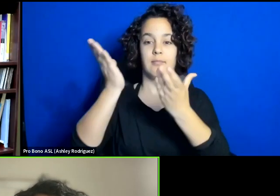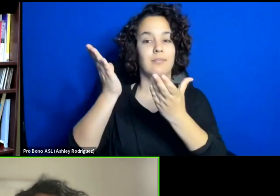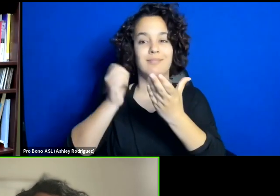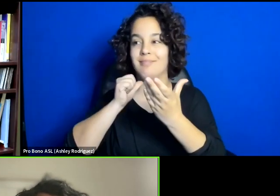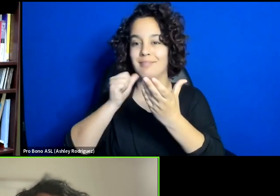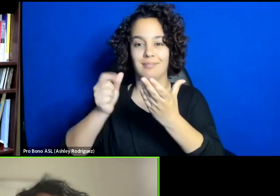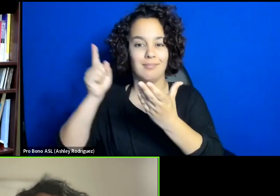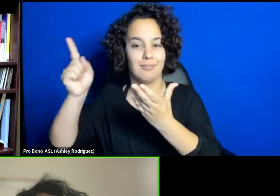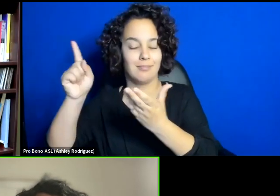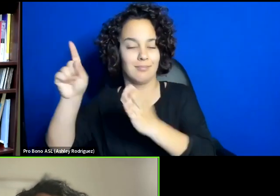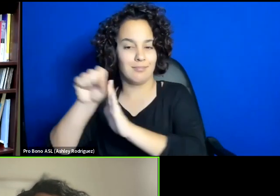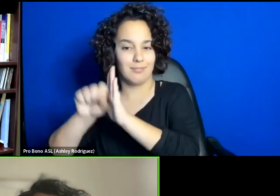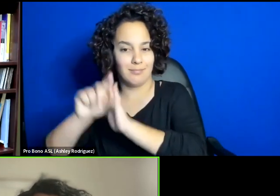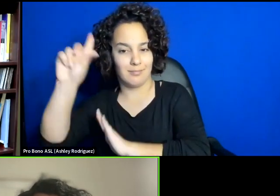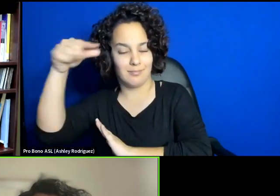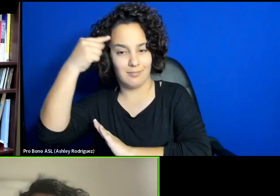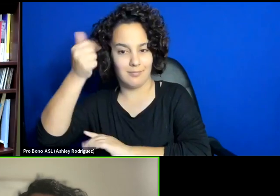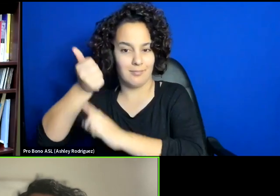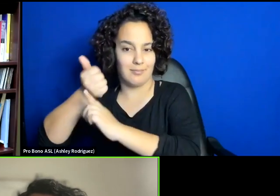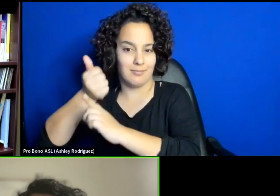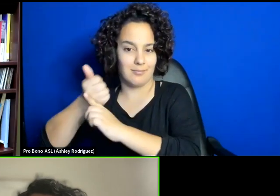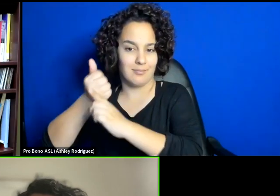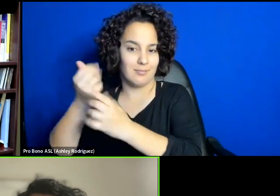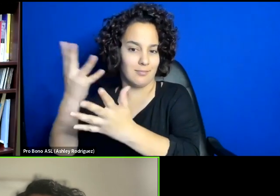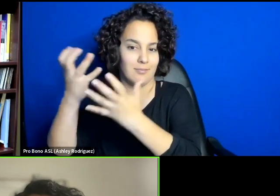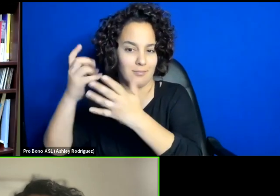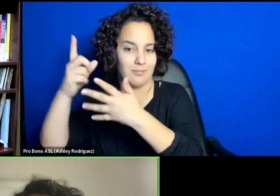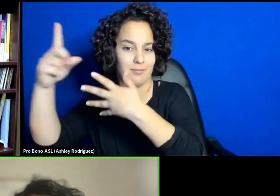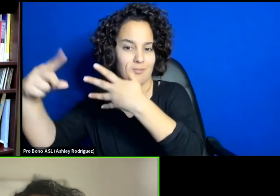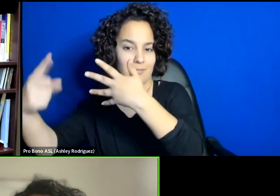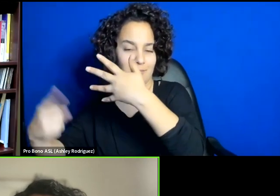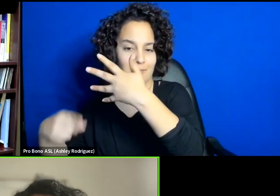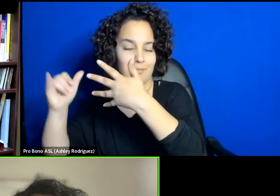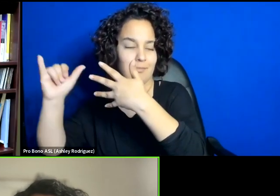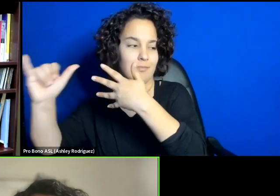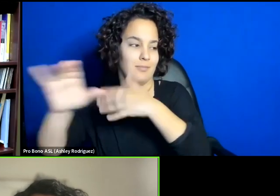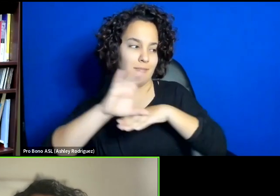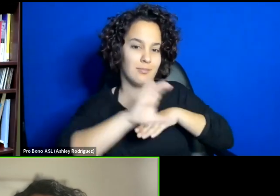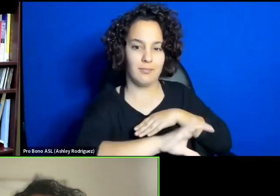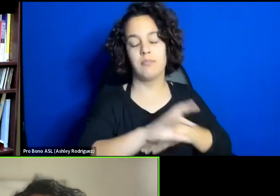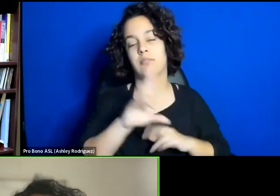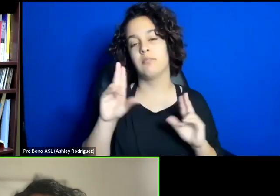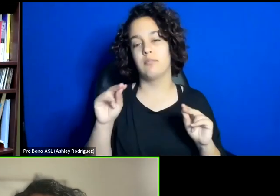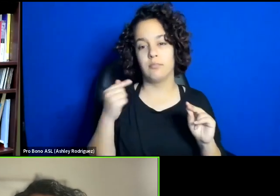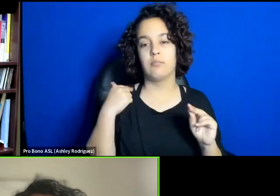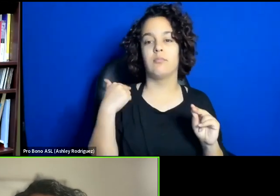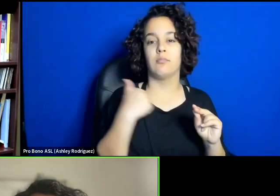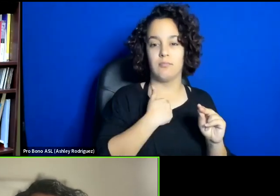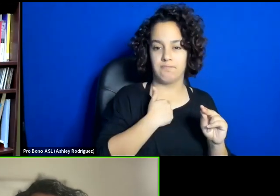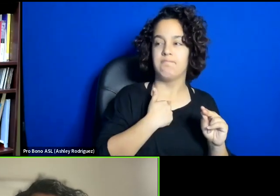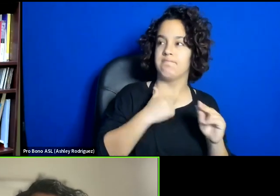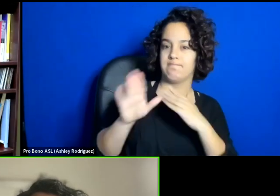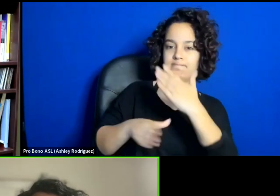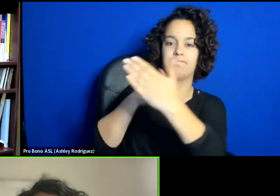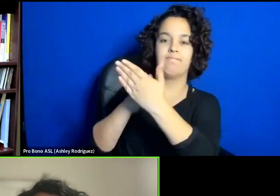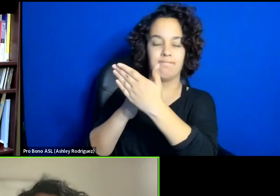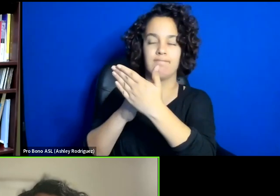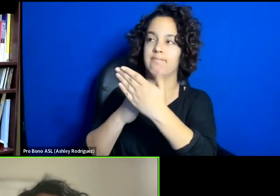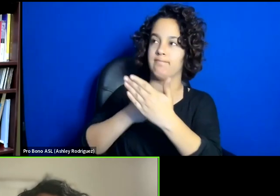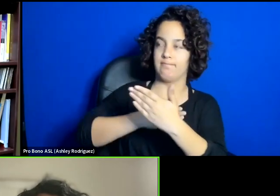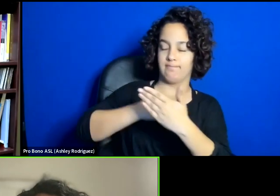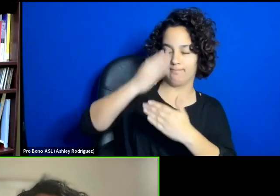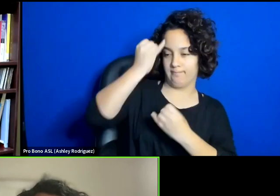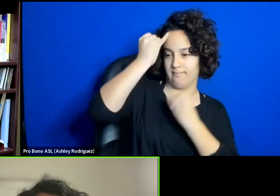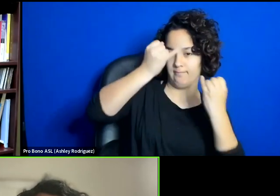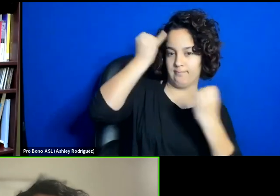asking for, and not even what the conventional methods of theatre are asking for. I think, going